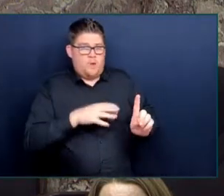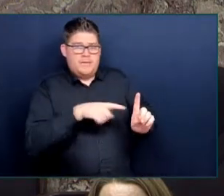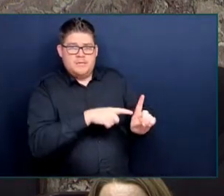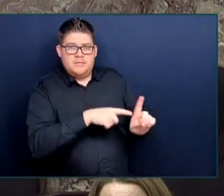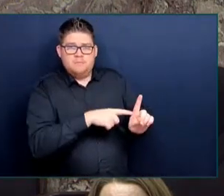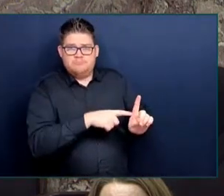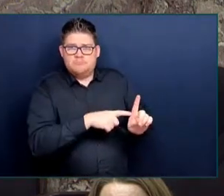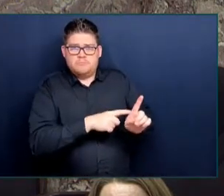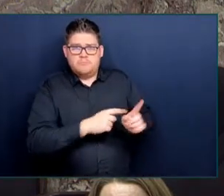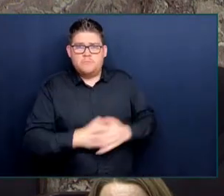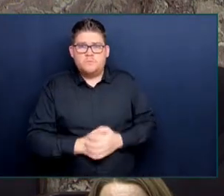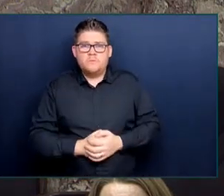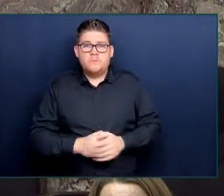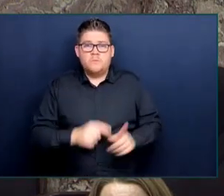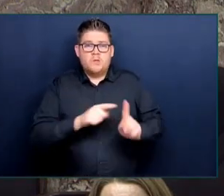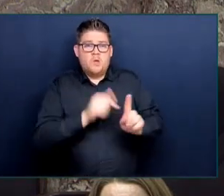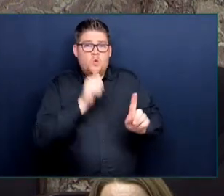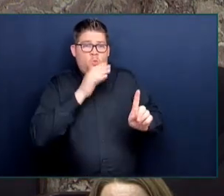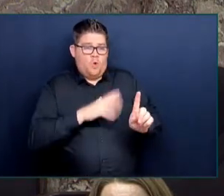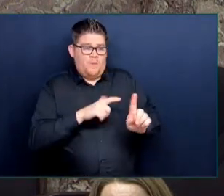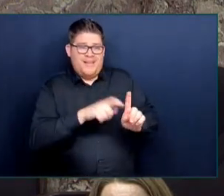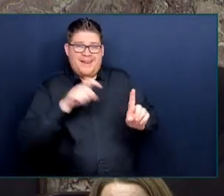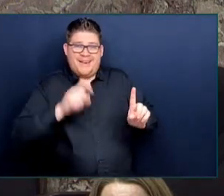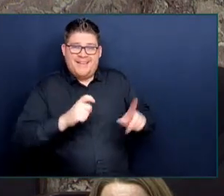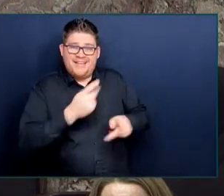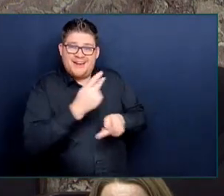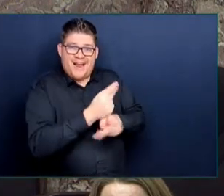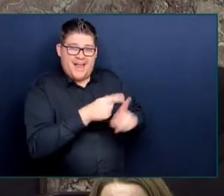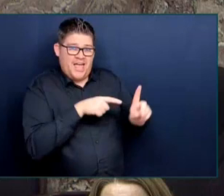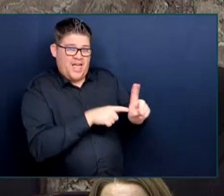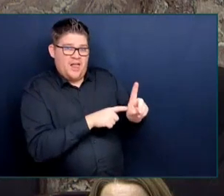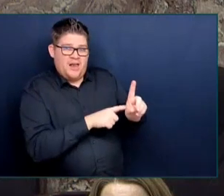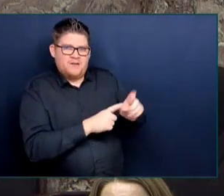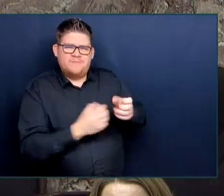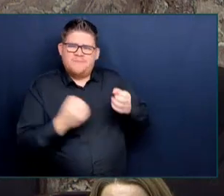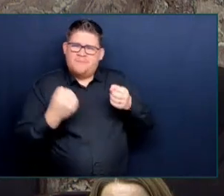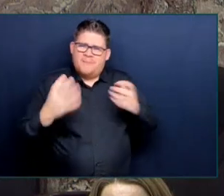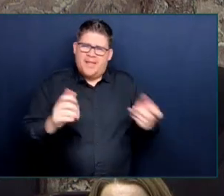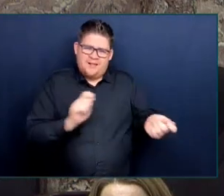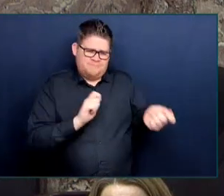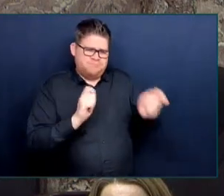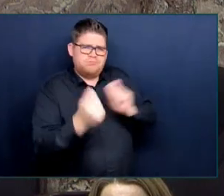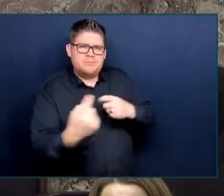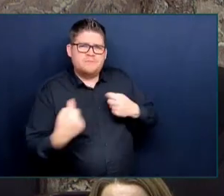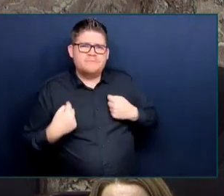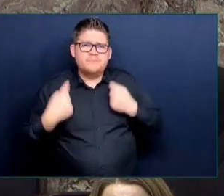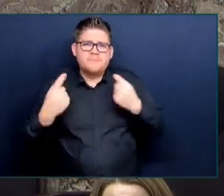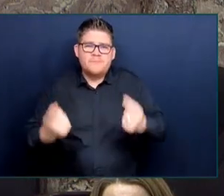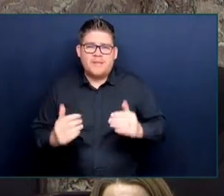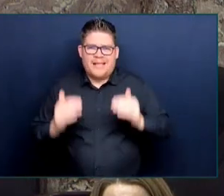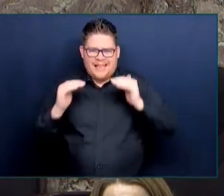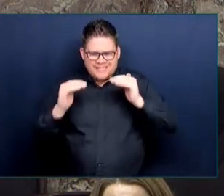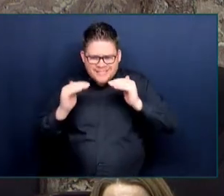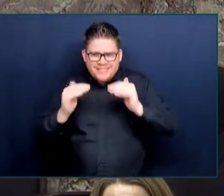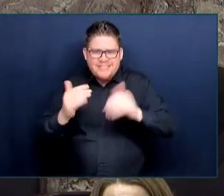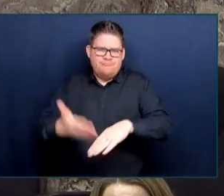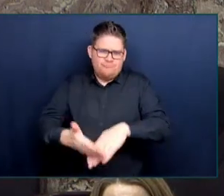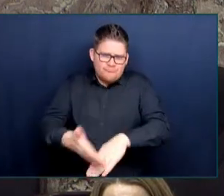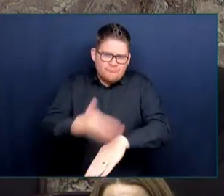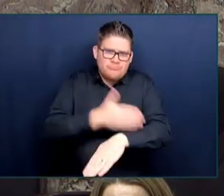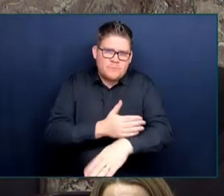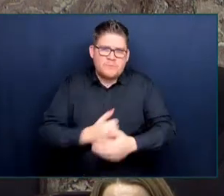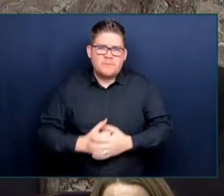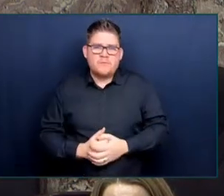Significant action has been taken across the board and consistently, including, we're talking about maternity care. The